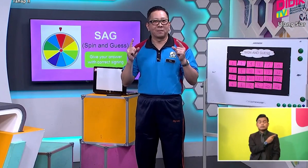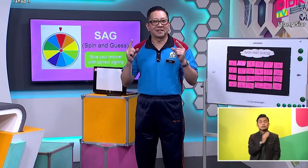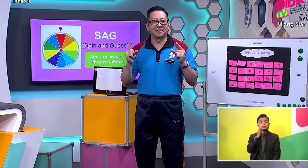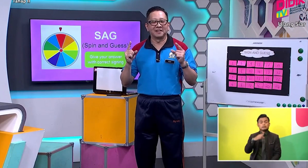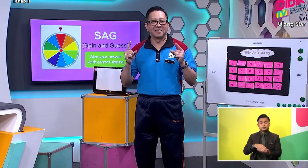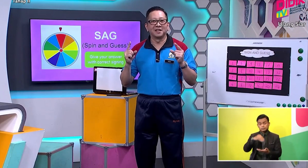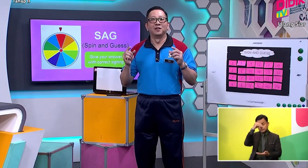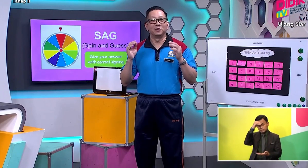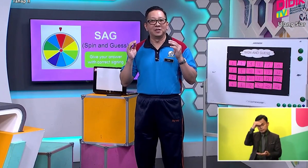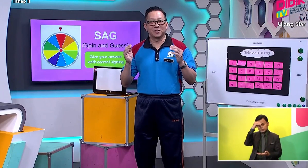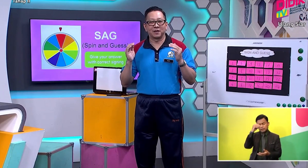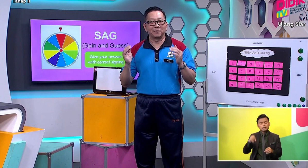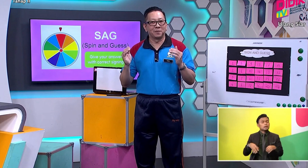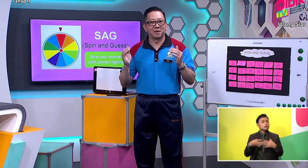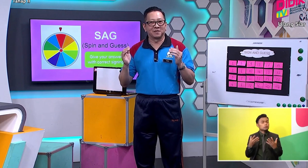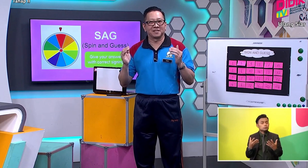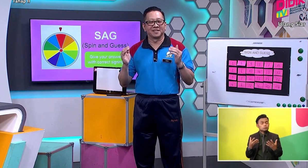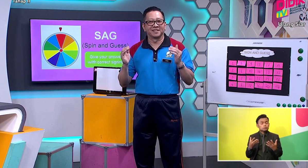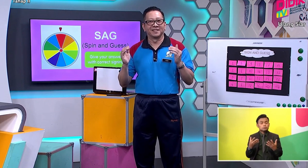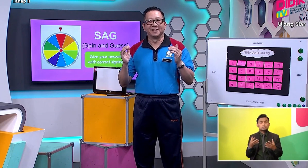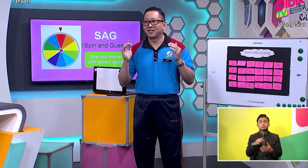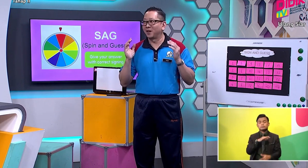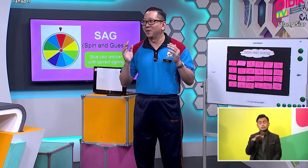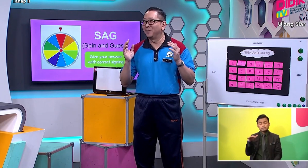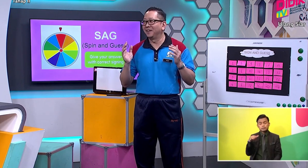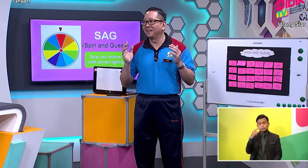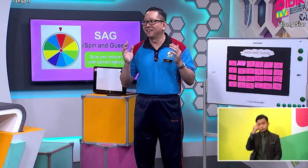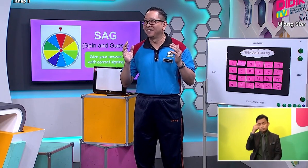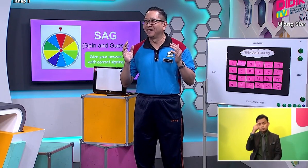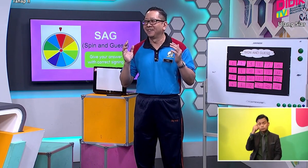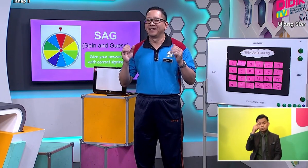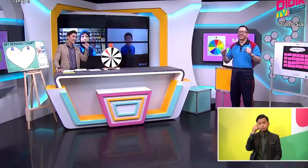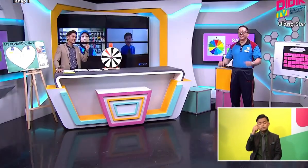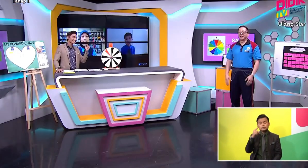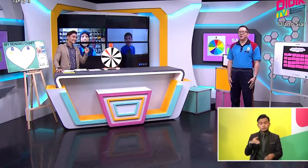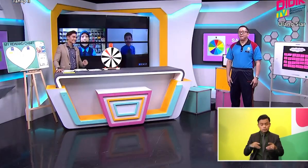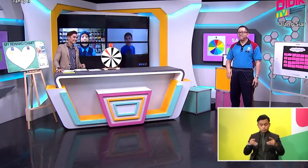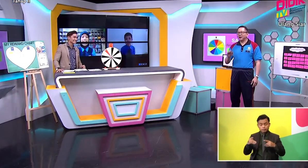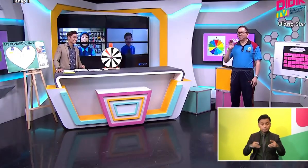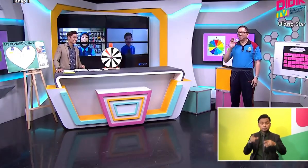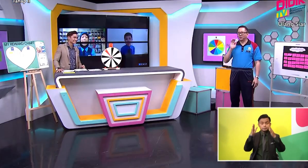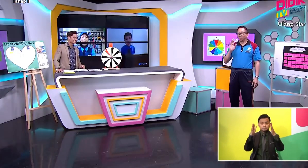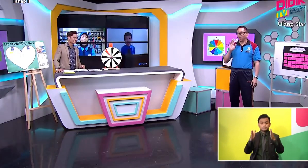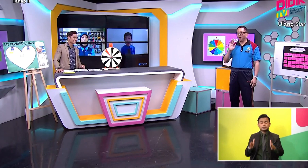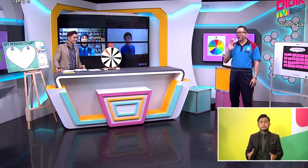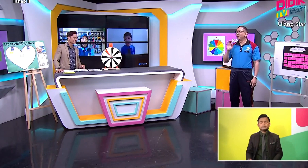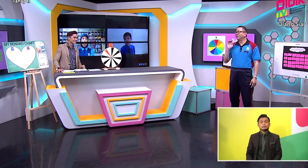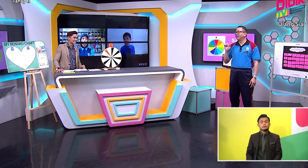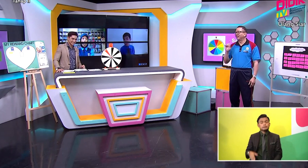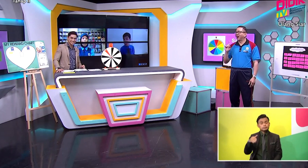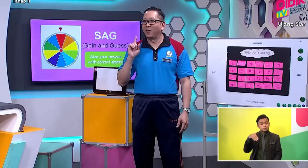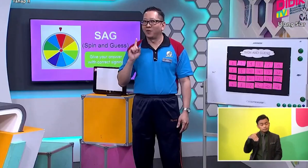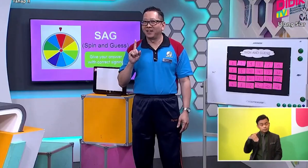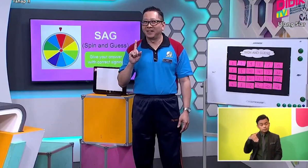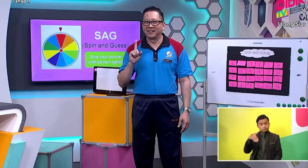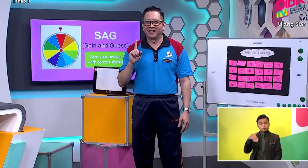proper sentence to describe pupils Shall we begin? Let's start But before we